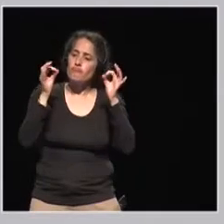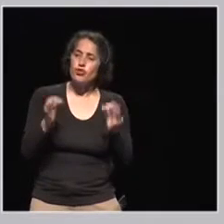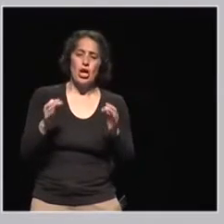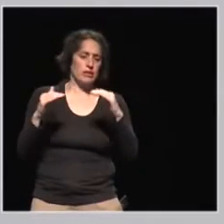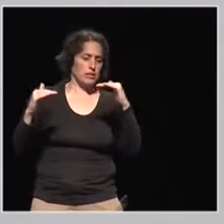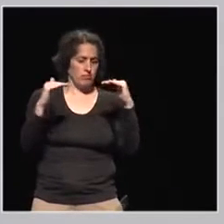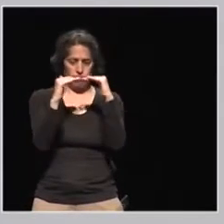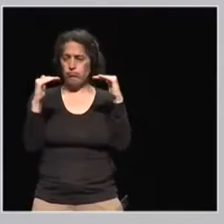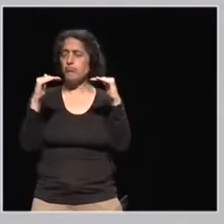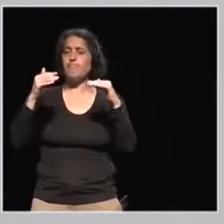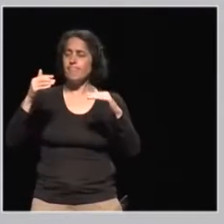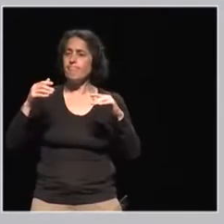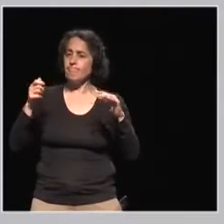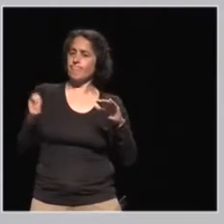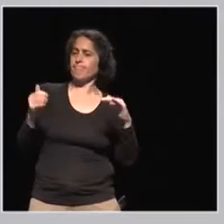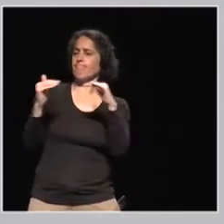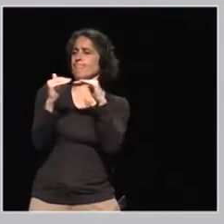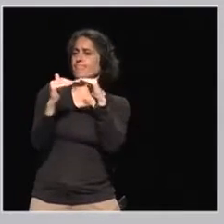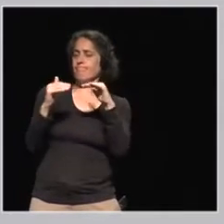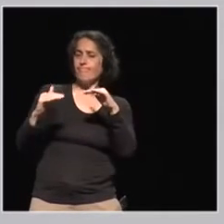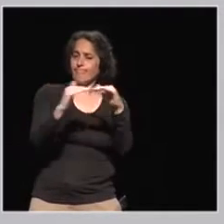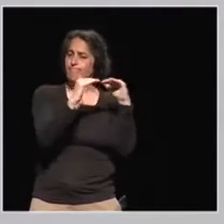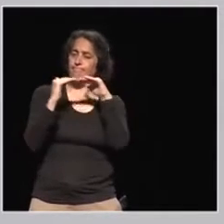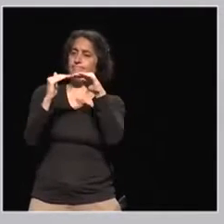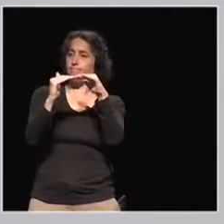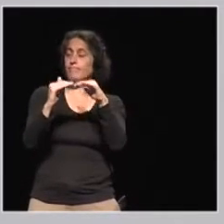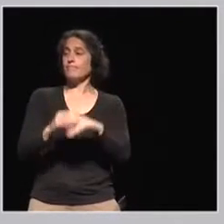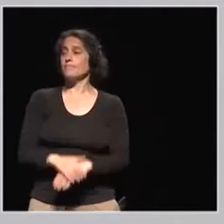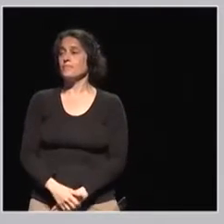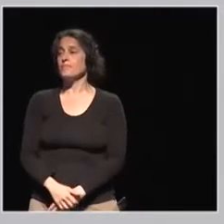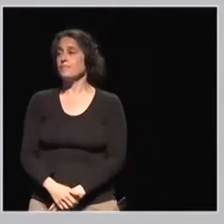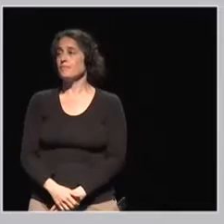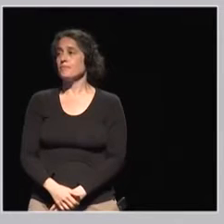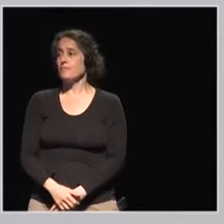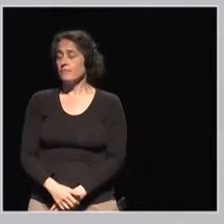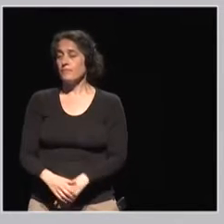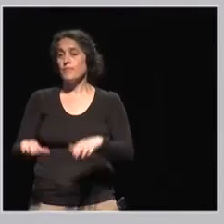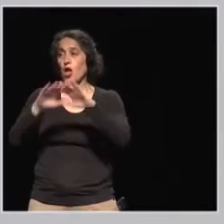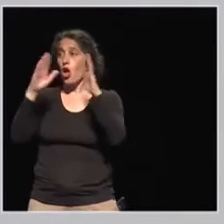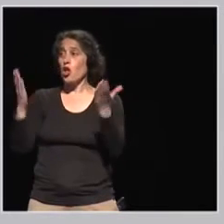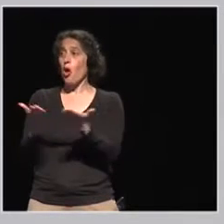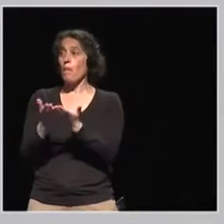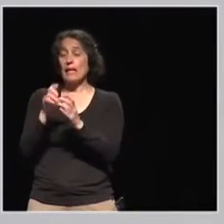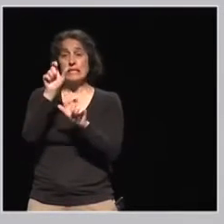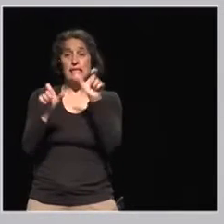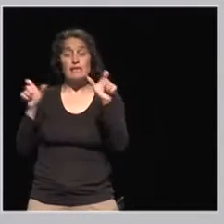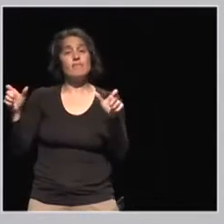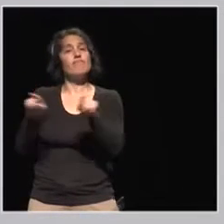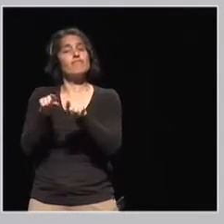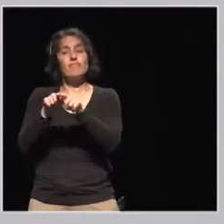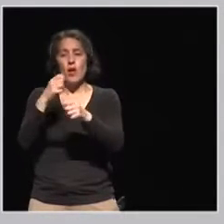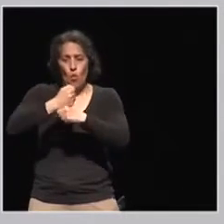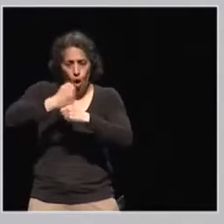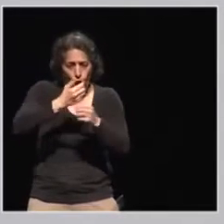Global citizenship is about our concerns, the concerns about the distribution of labor, the climate issue,